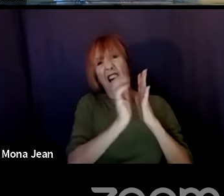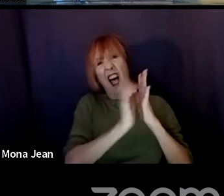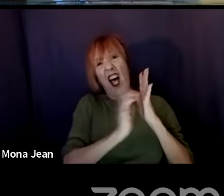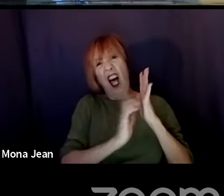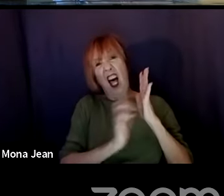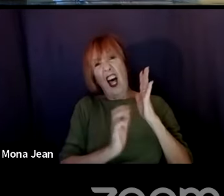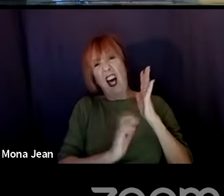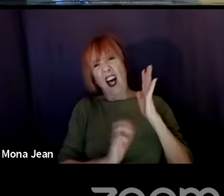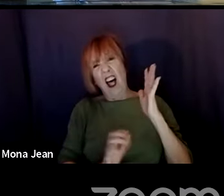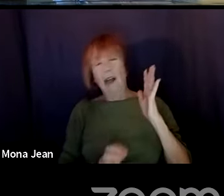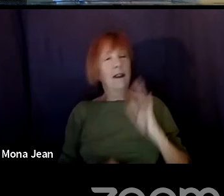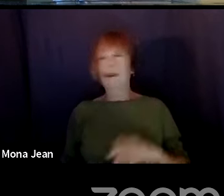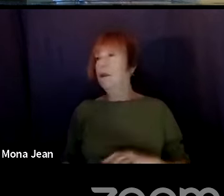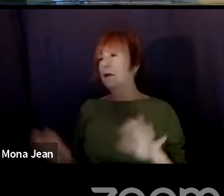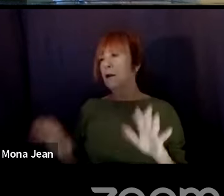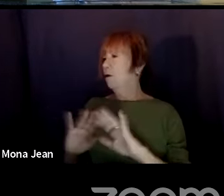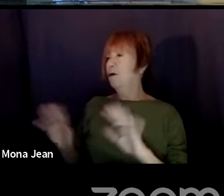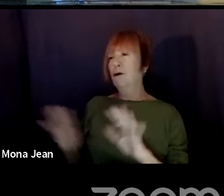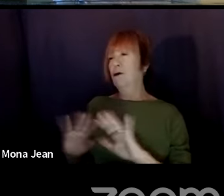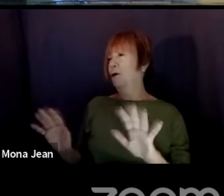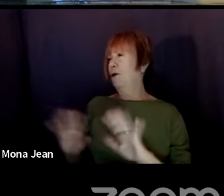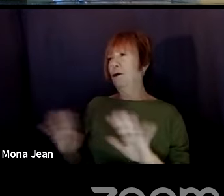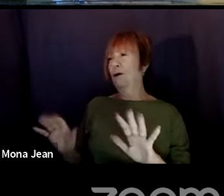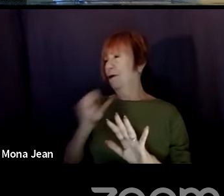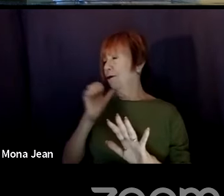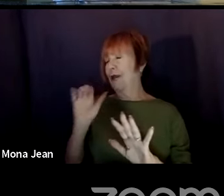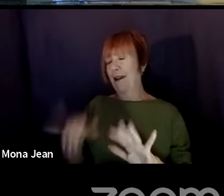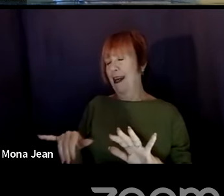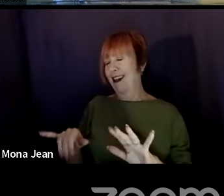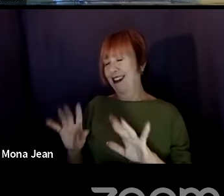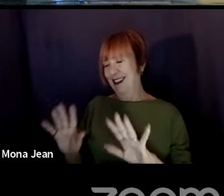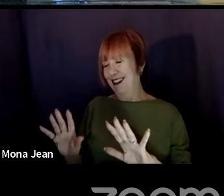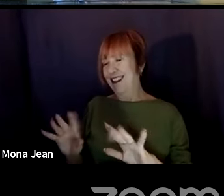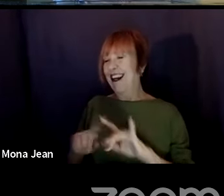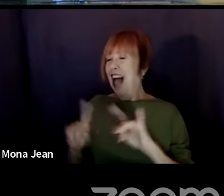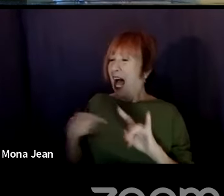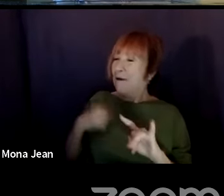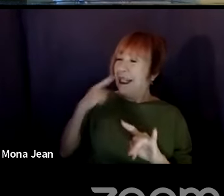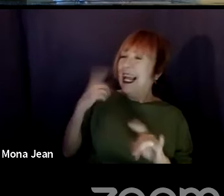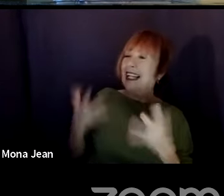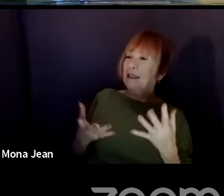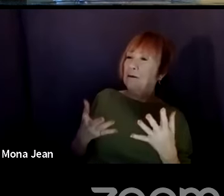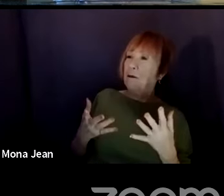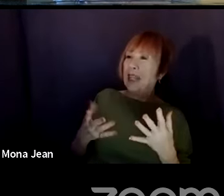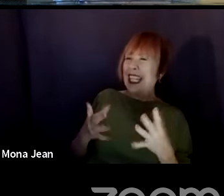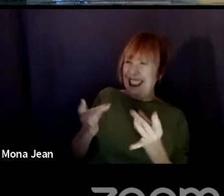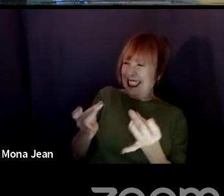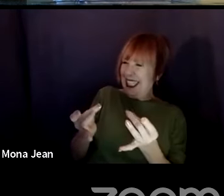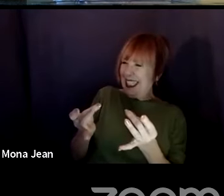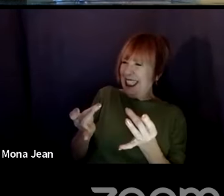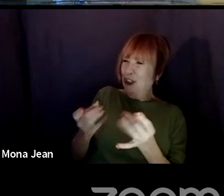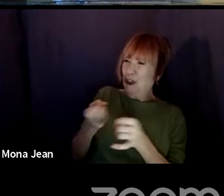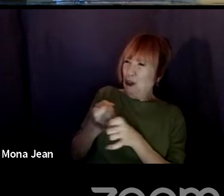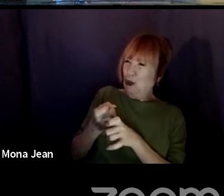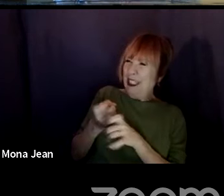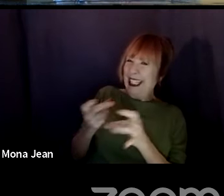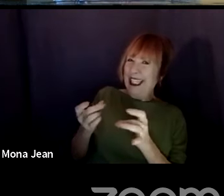Yeah, you don't want to do that. Yeah, I mean, you know, it's tricky because